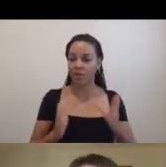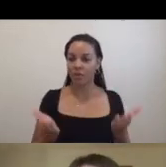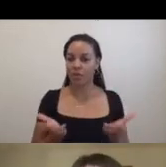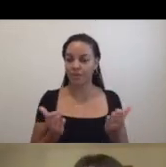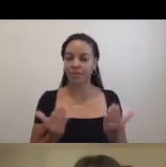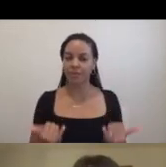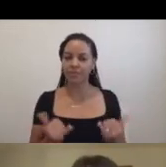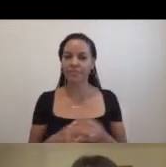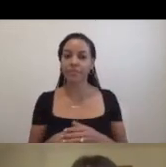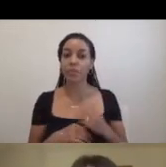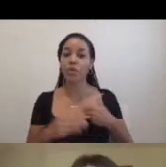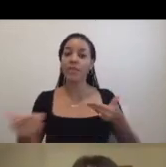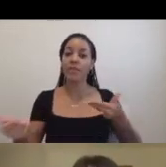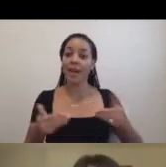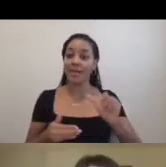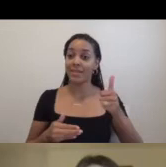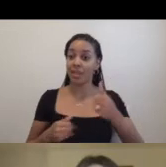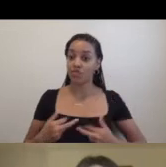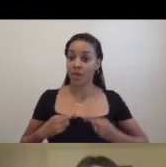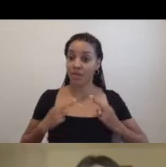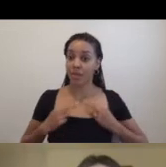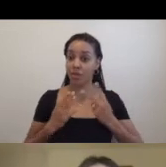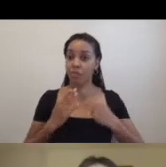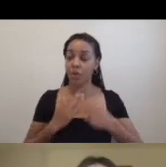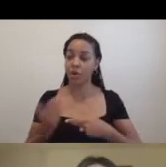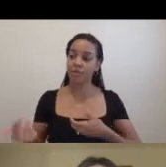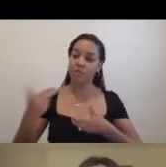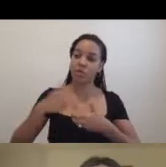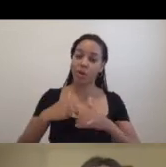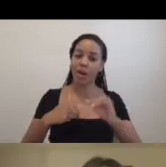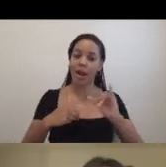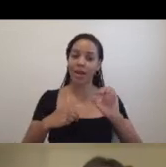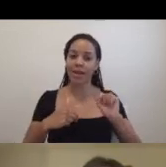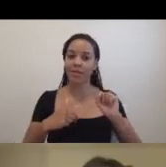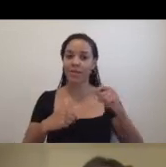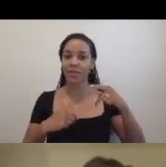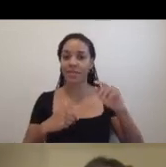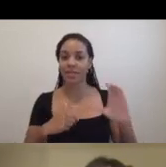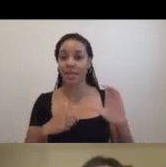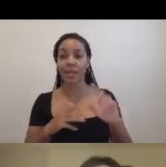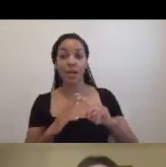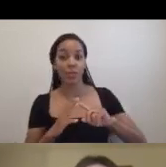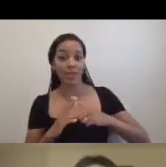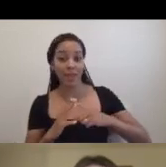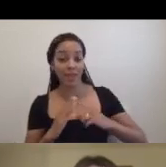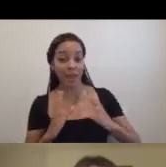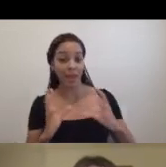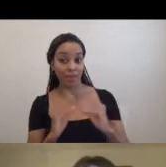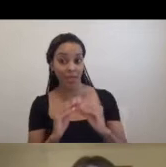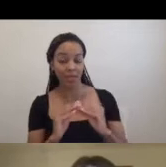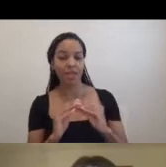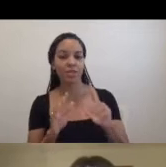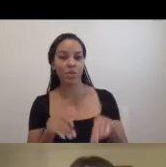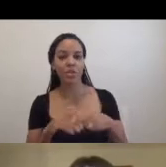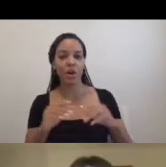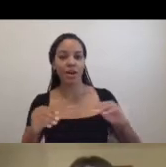residency programs to ISCP for our first meeting, and in those beginning gatherings, we introduced our institutions through